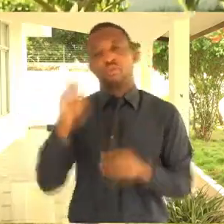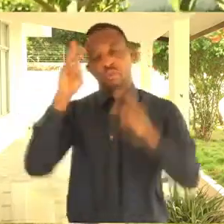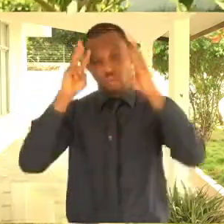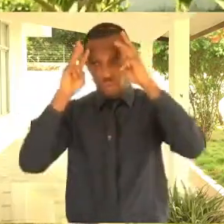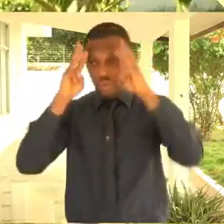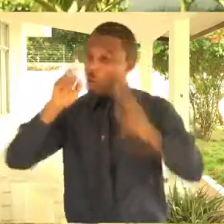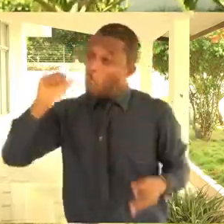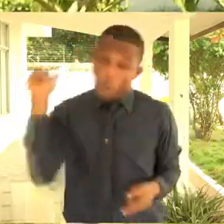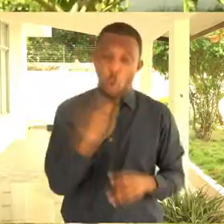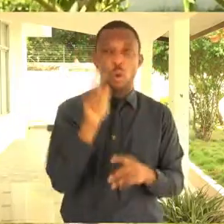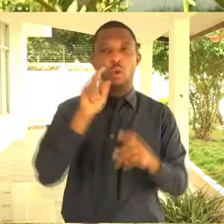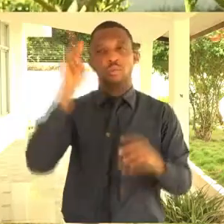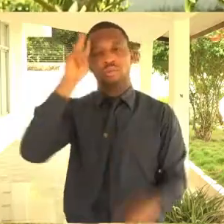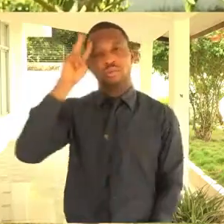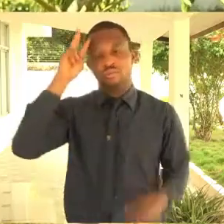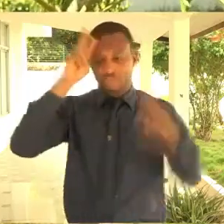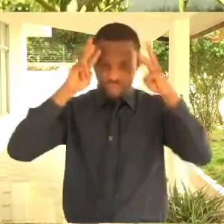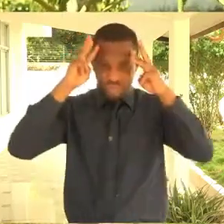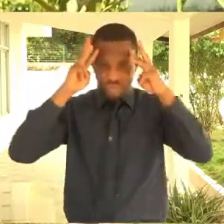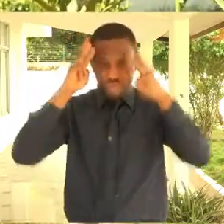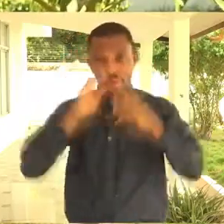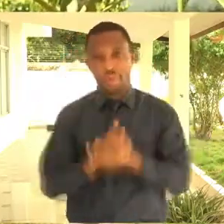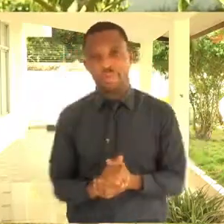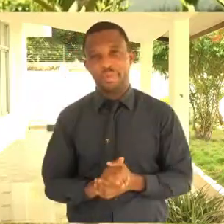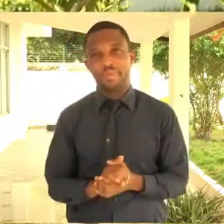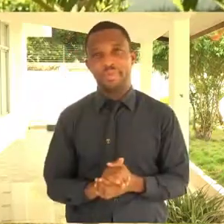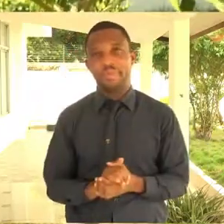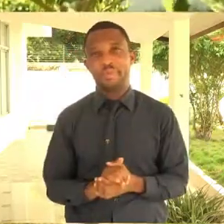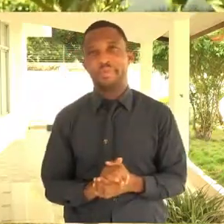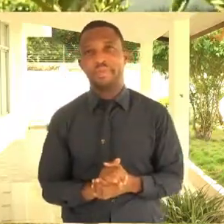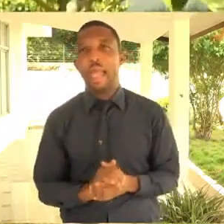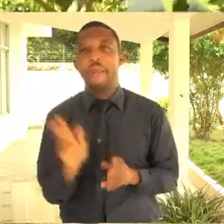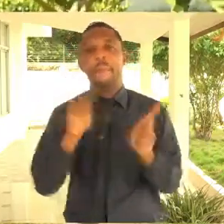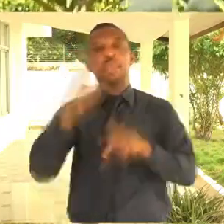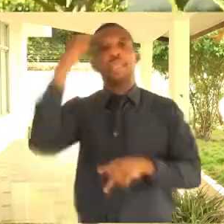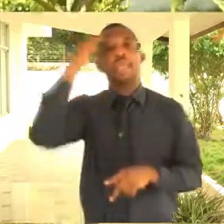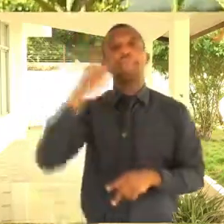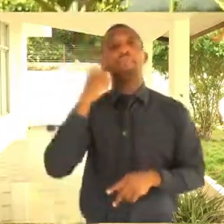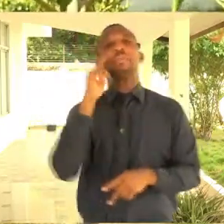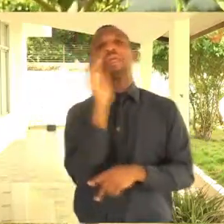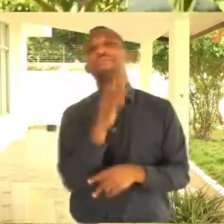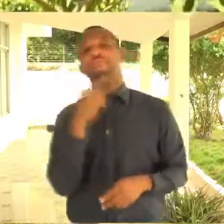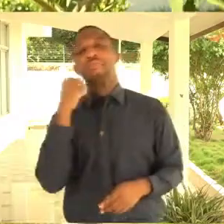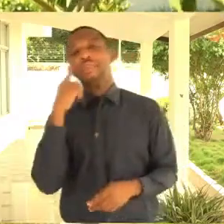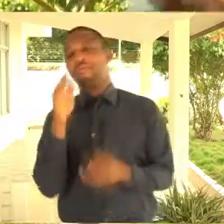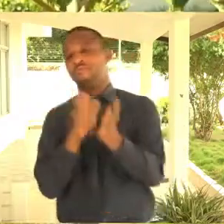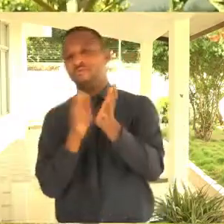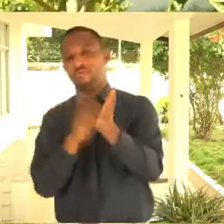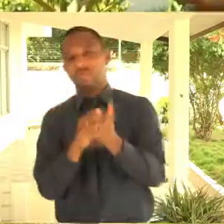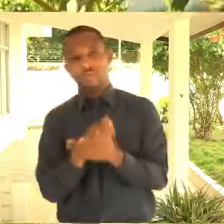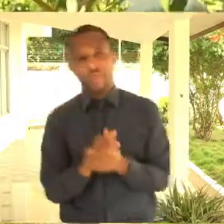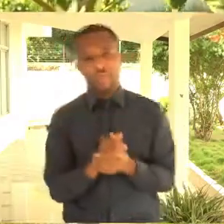worried. about COVID-19. But here is the twist. People assume that, okay,